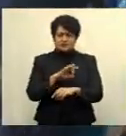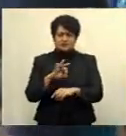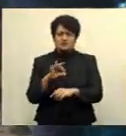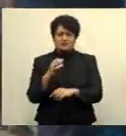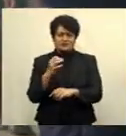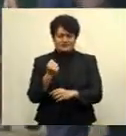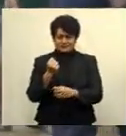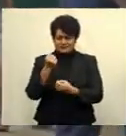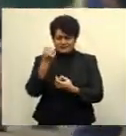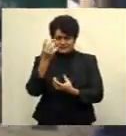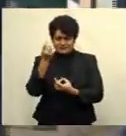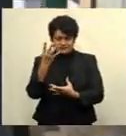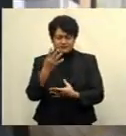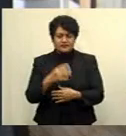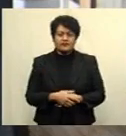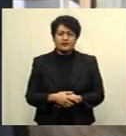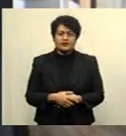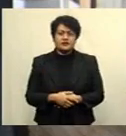details.